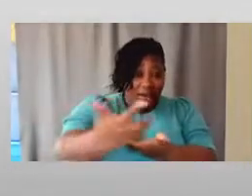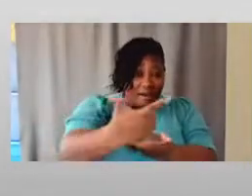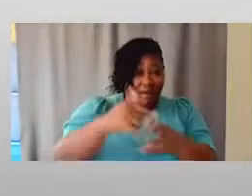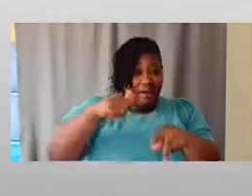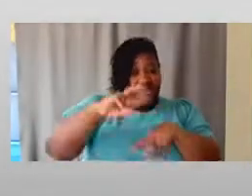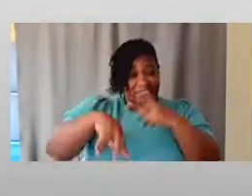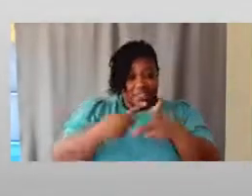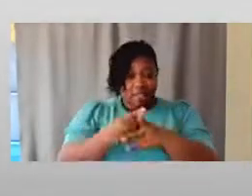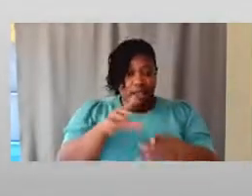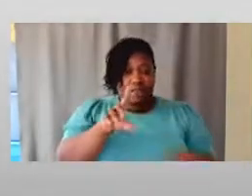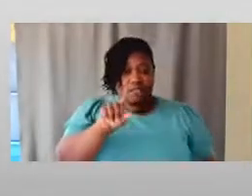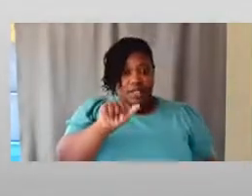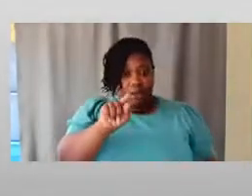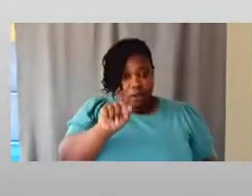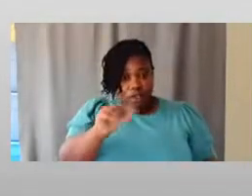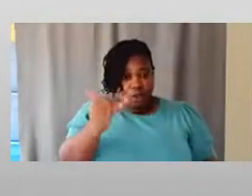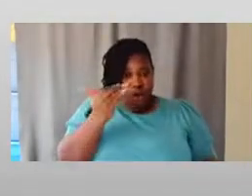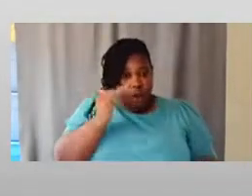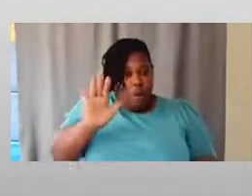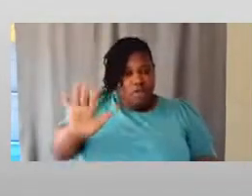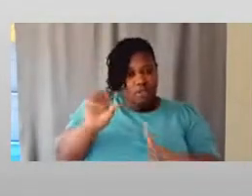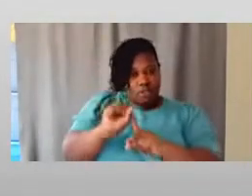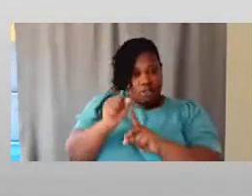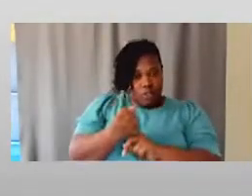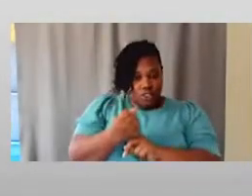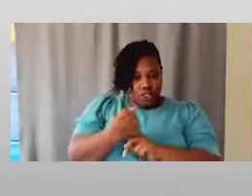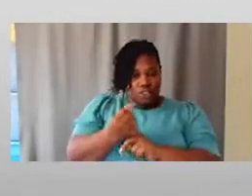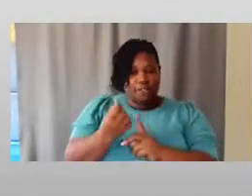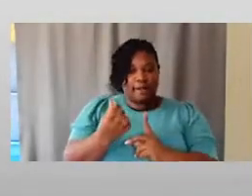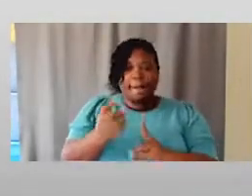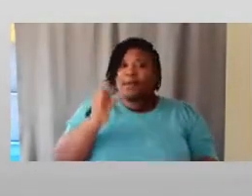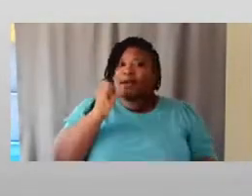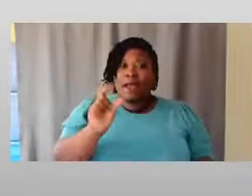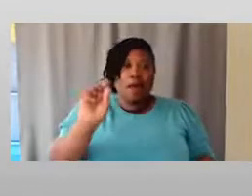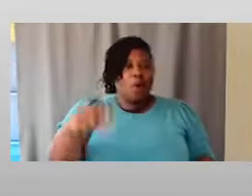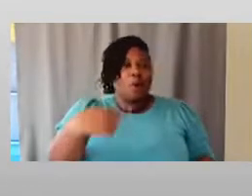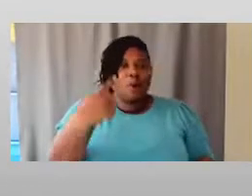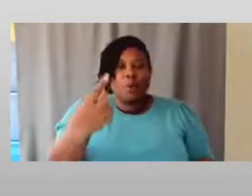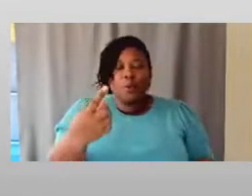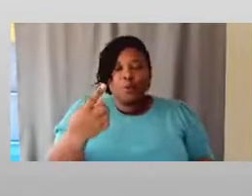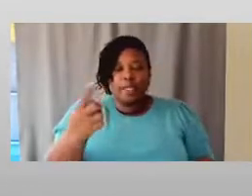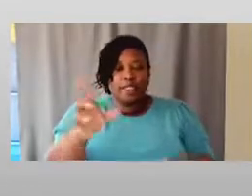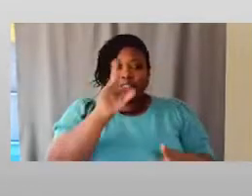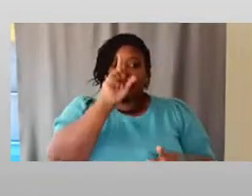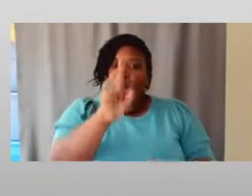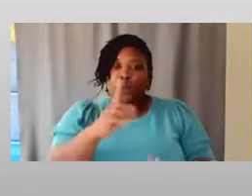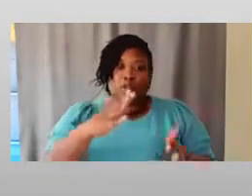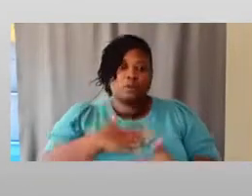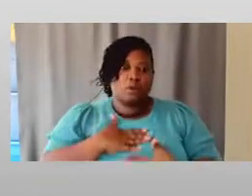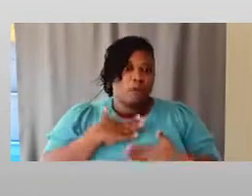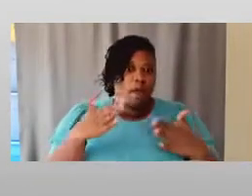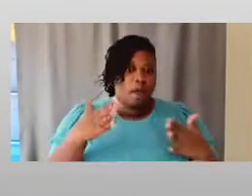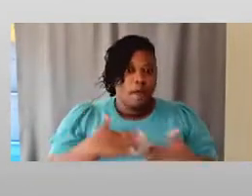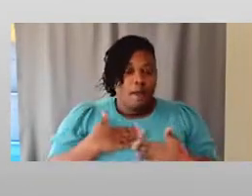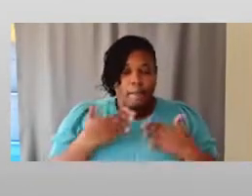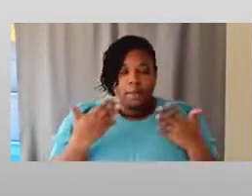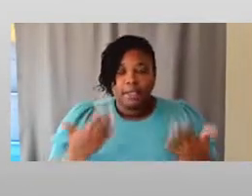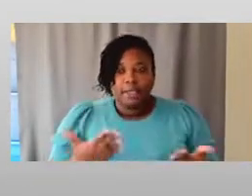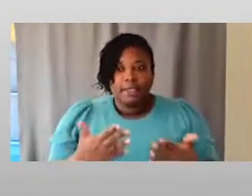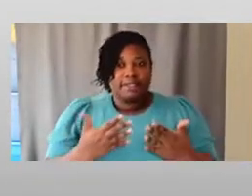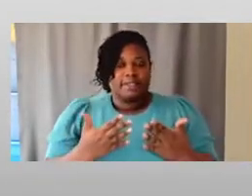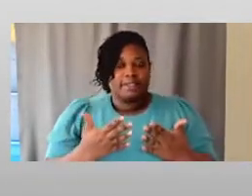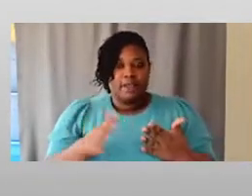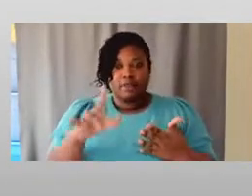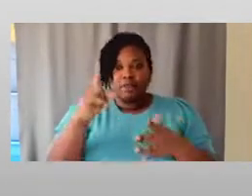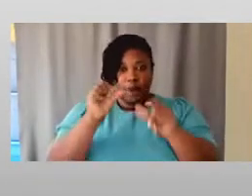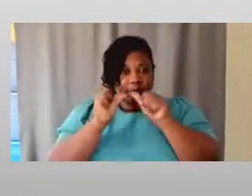so we know what their situation is, not just, and I really am so happy that NSF and so on are